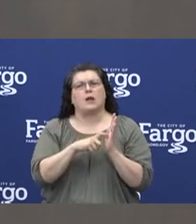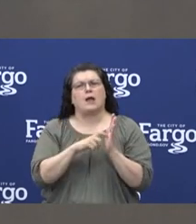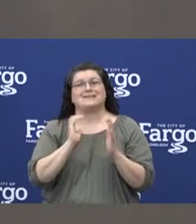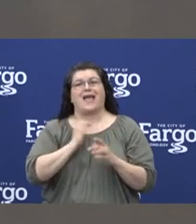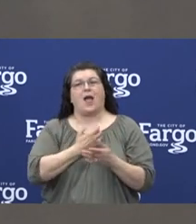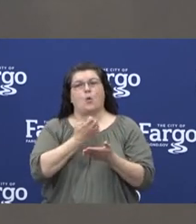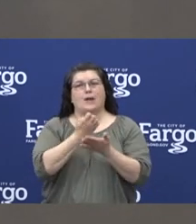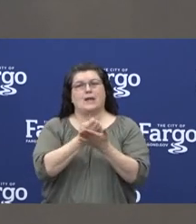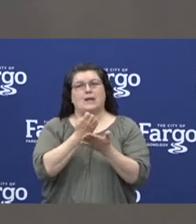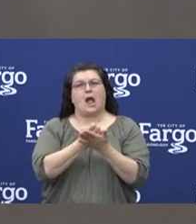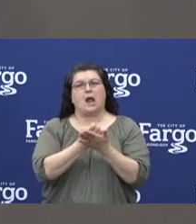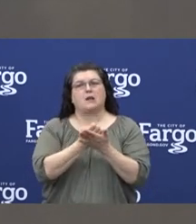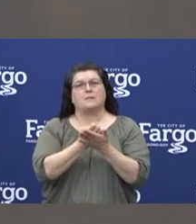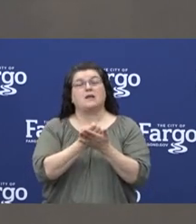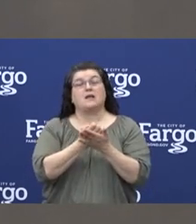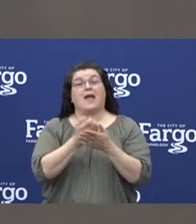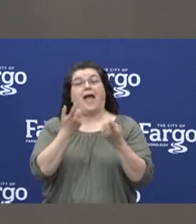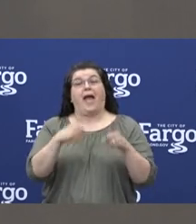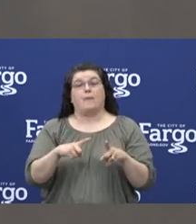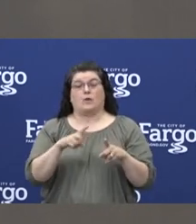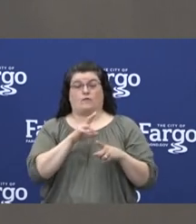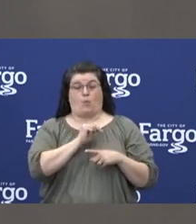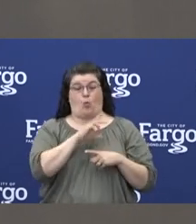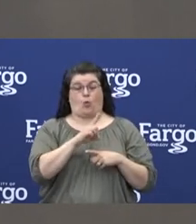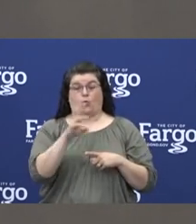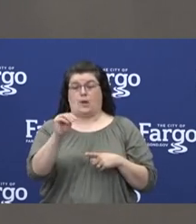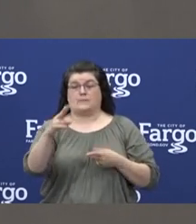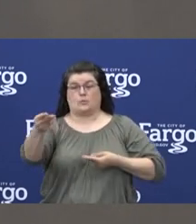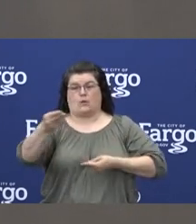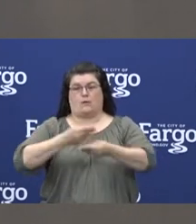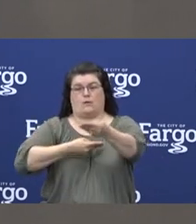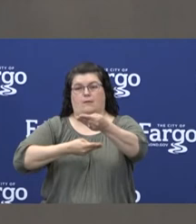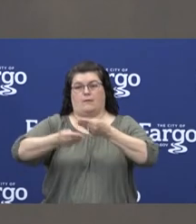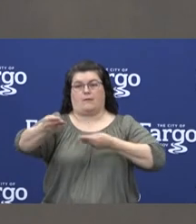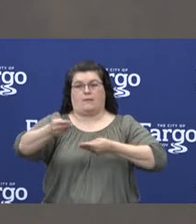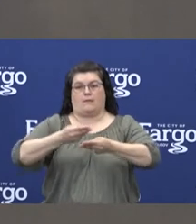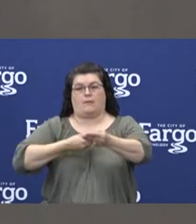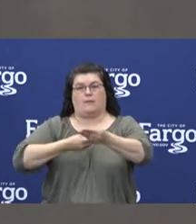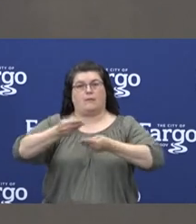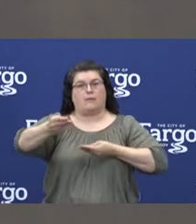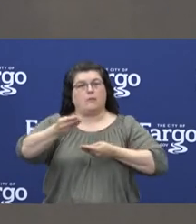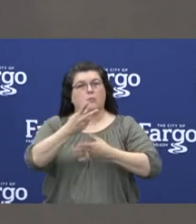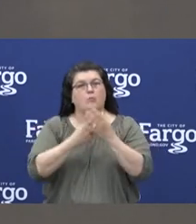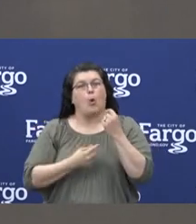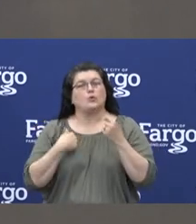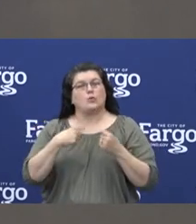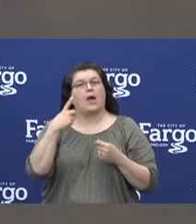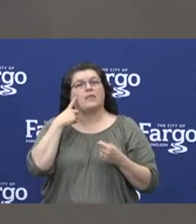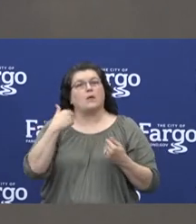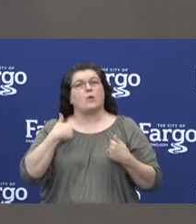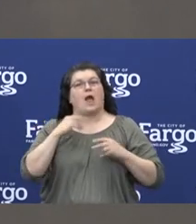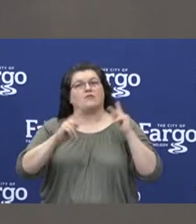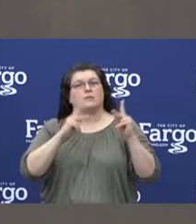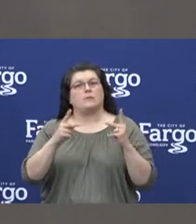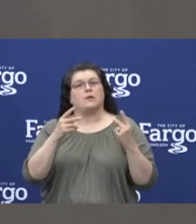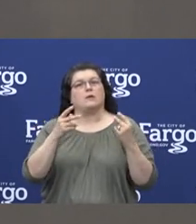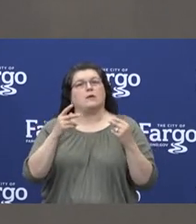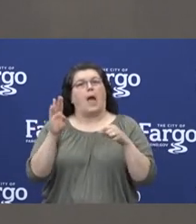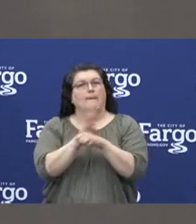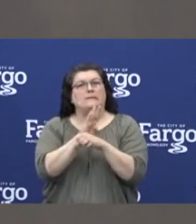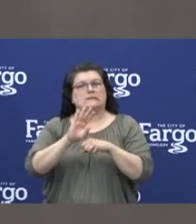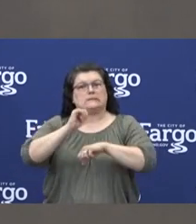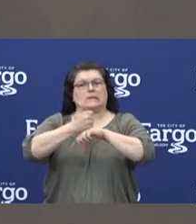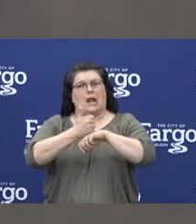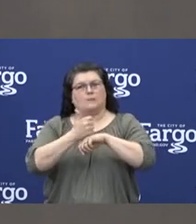economy is free flowing across the border. We have people out providing commerce. I think it's a great thing to see our businesses